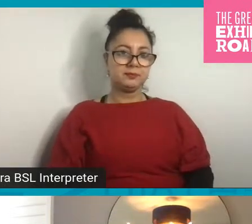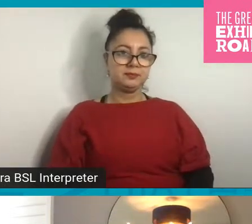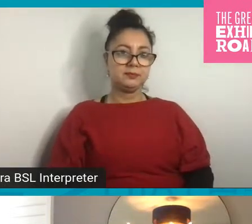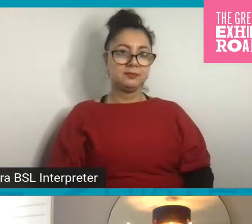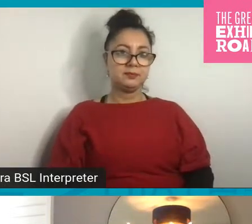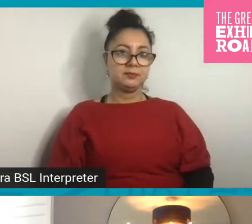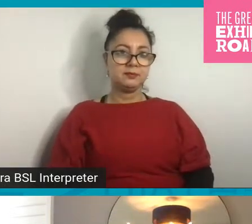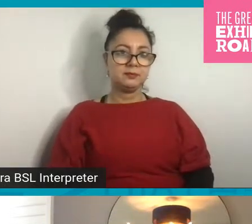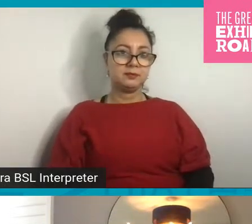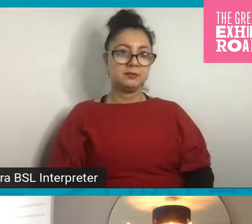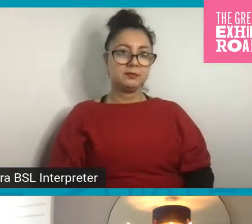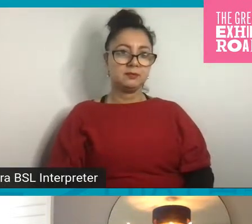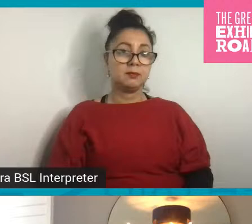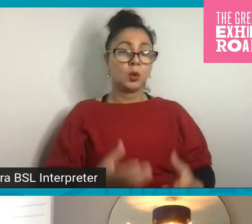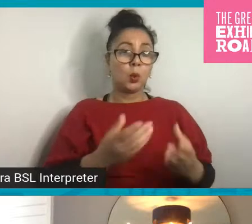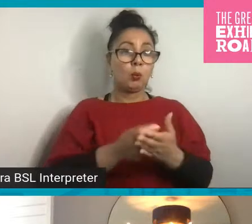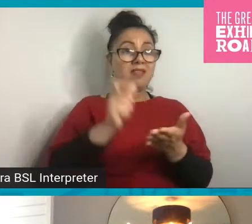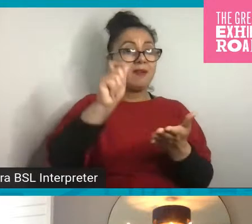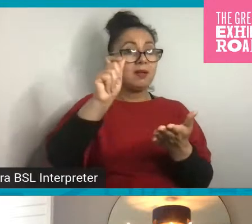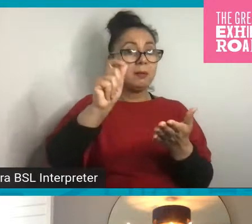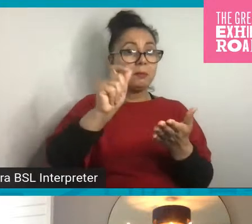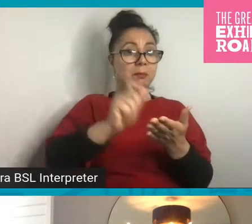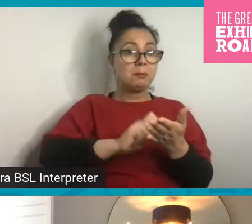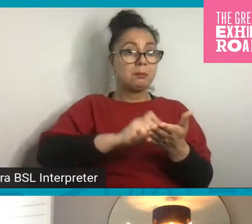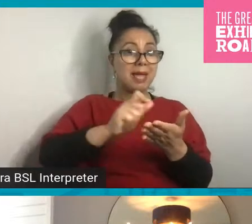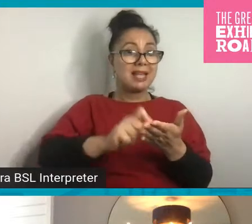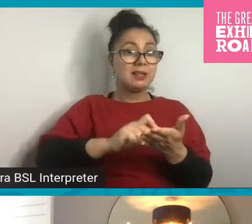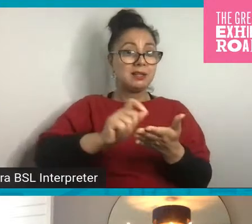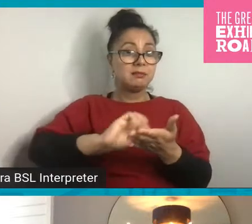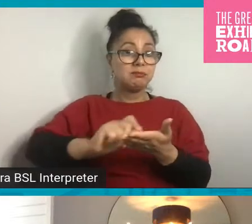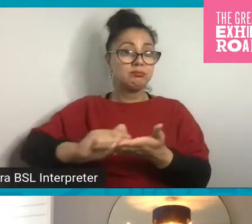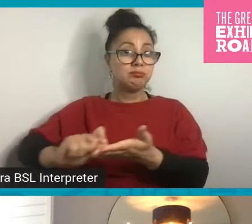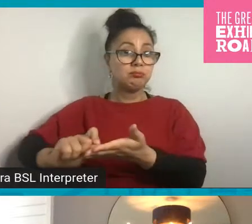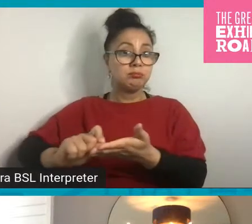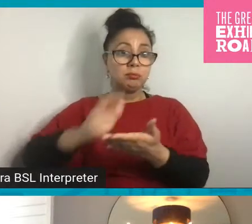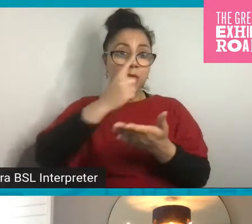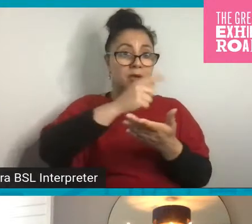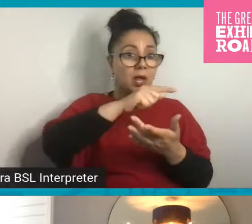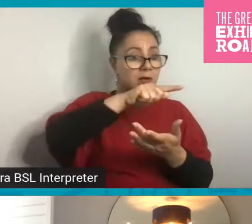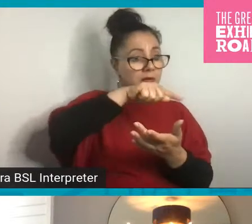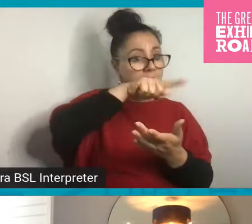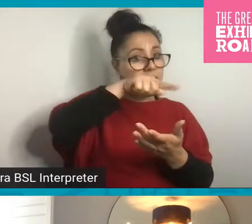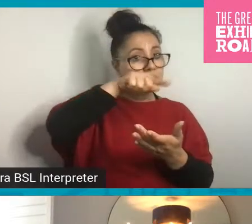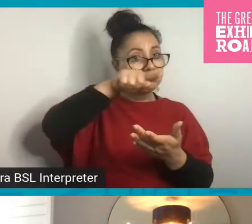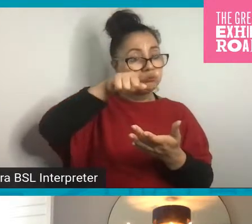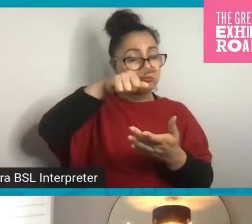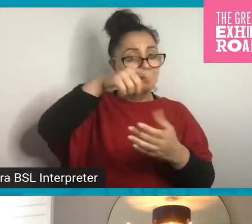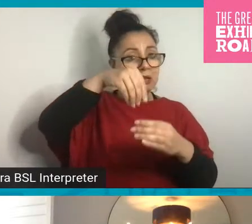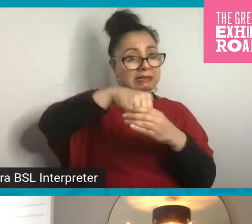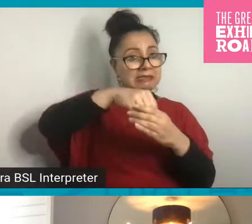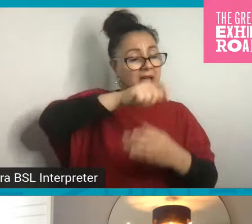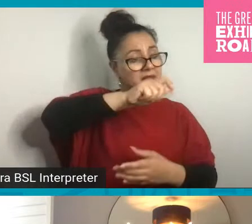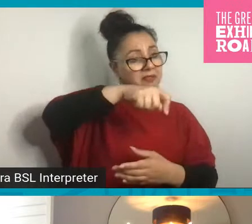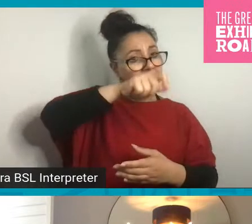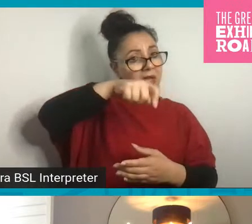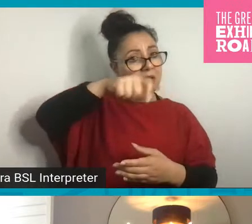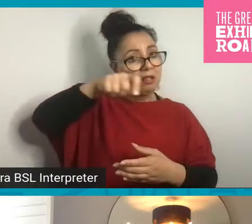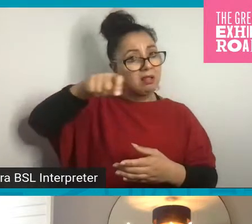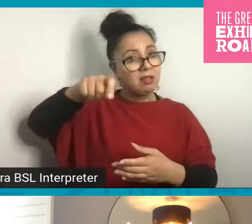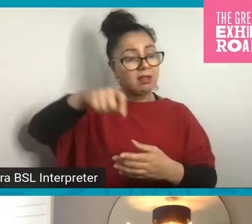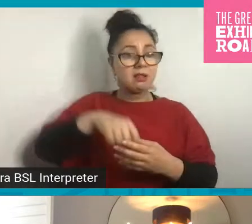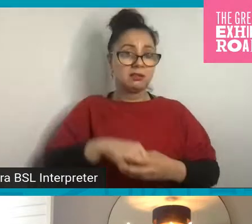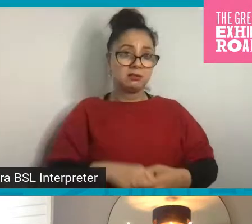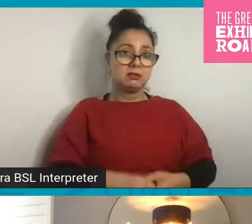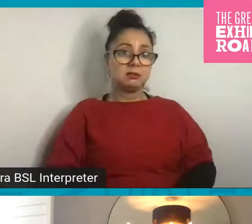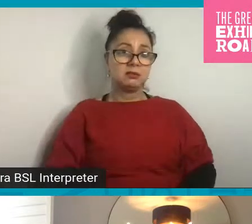And with your pencil or pen, you can just literally just fill the space as